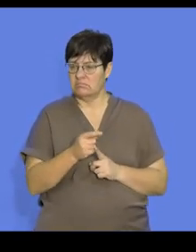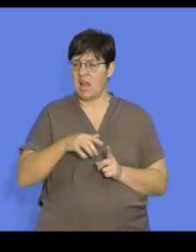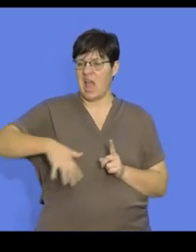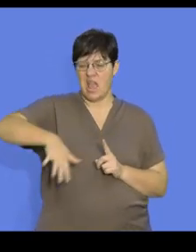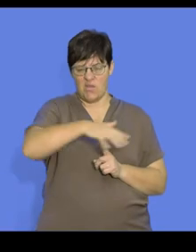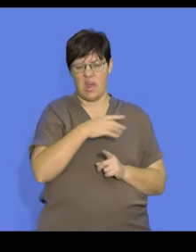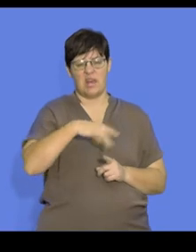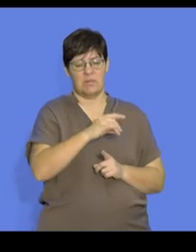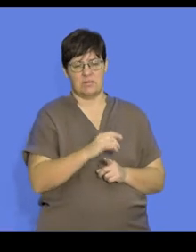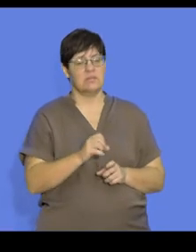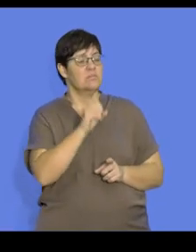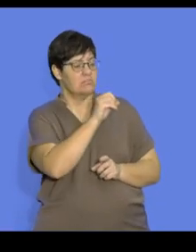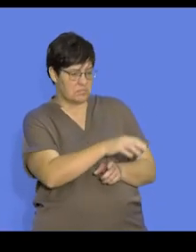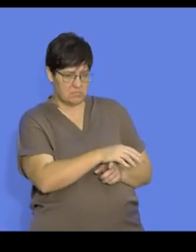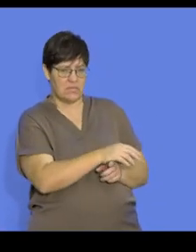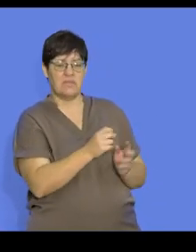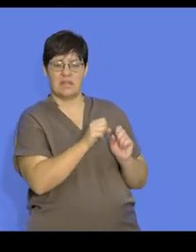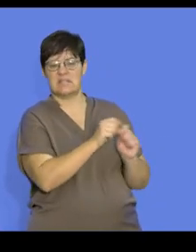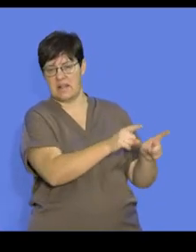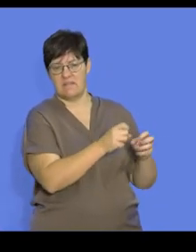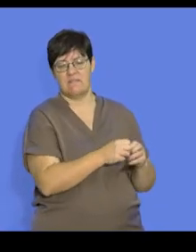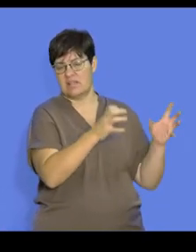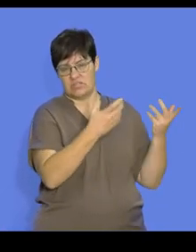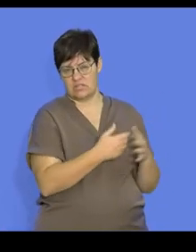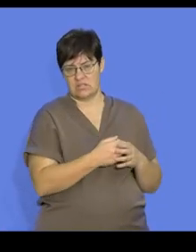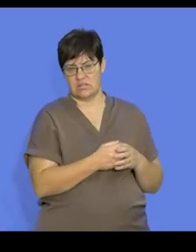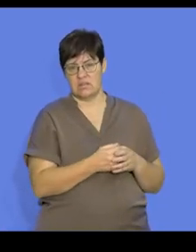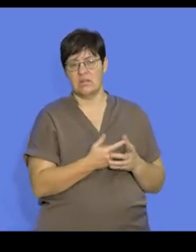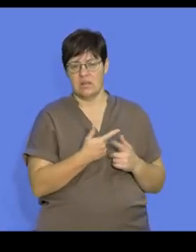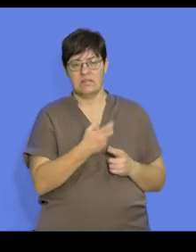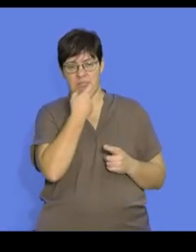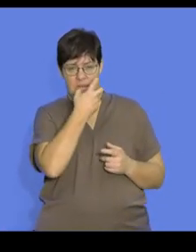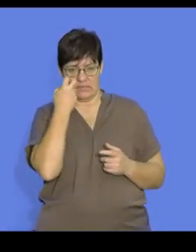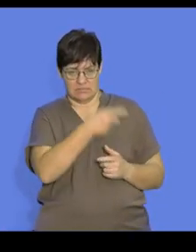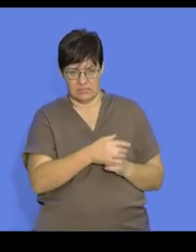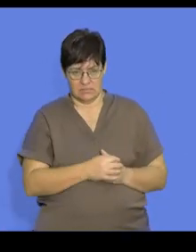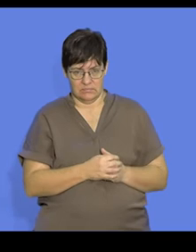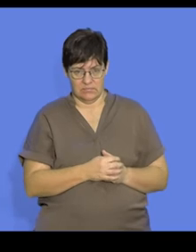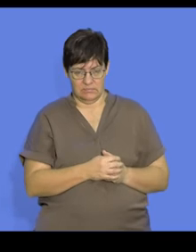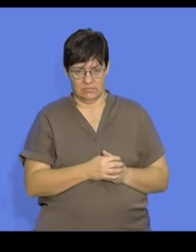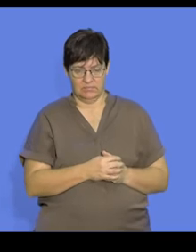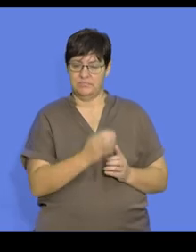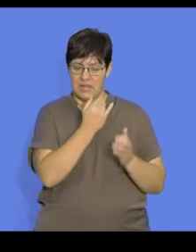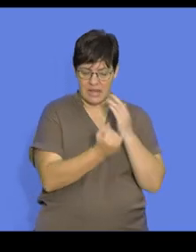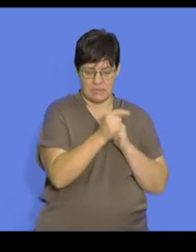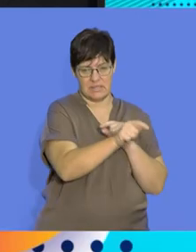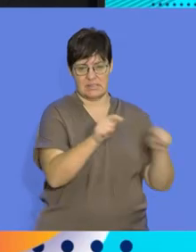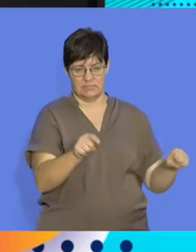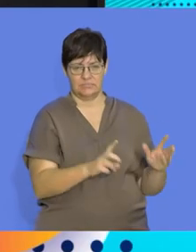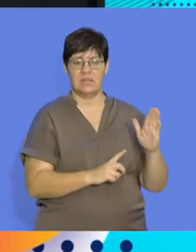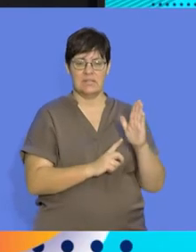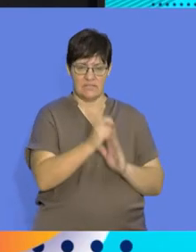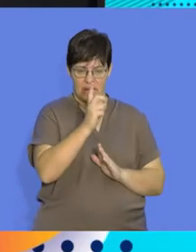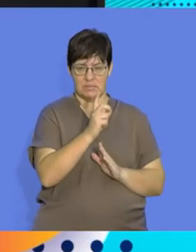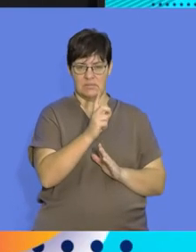animals and they lay the eggs that are hatched and they heat up in the sun. So these eggs hatch independently and they